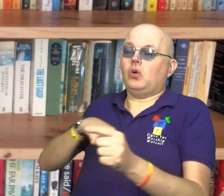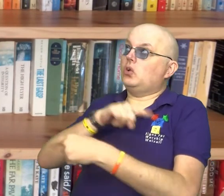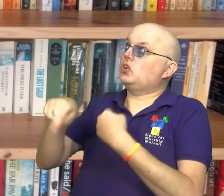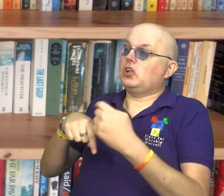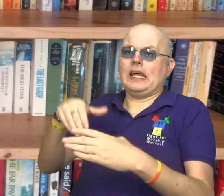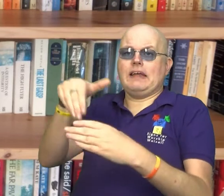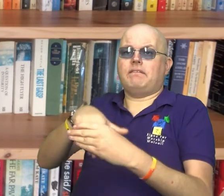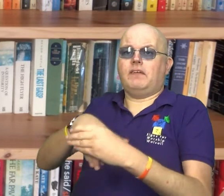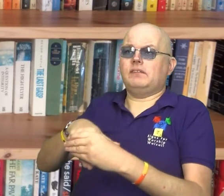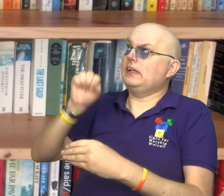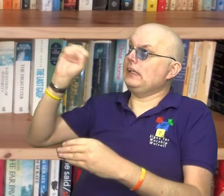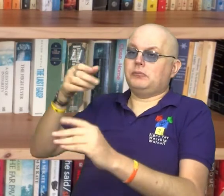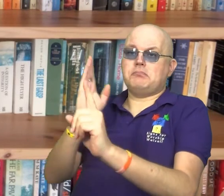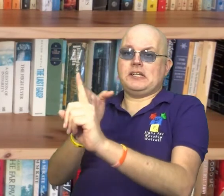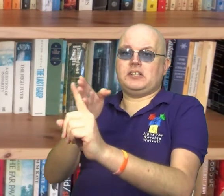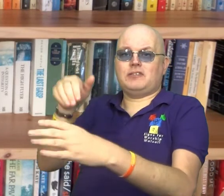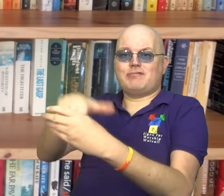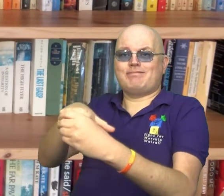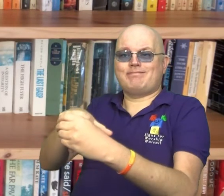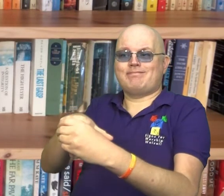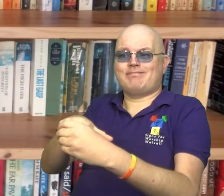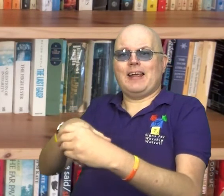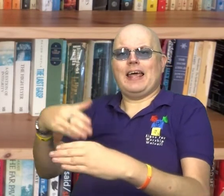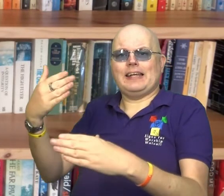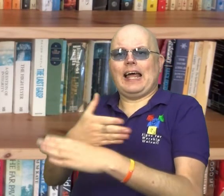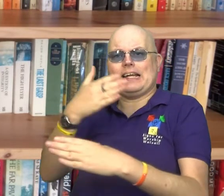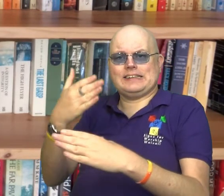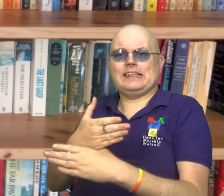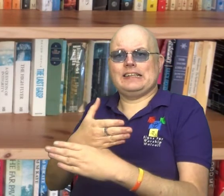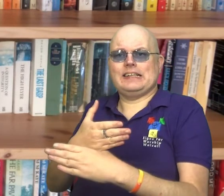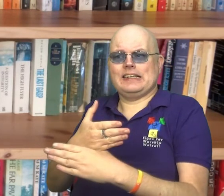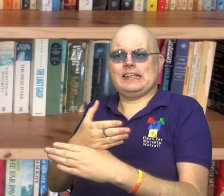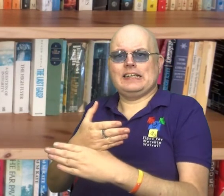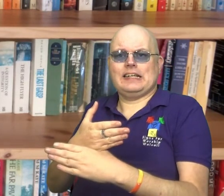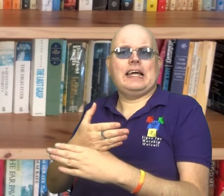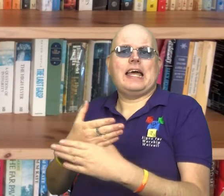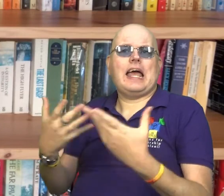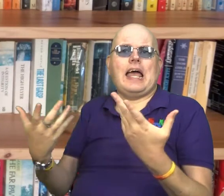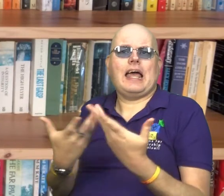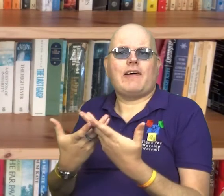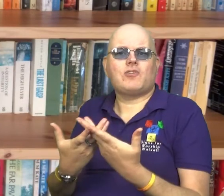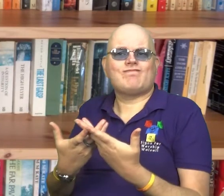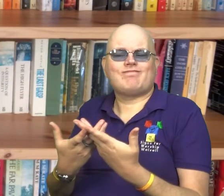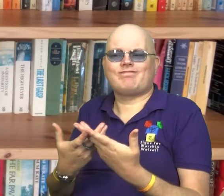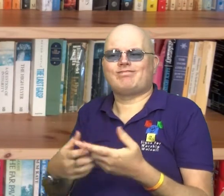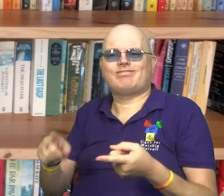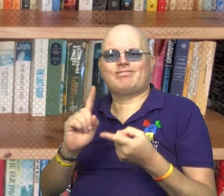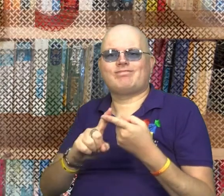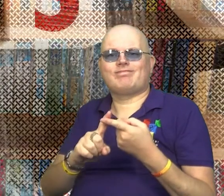wants us to be involved in his mission. And acting generally happens in one of two ways.